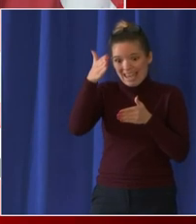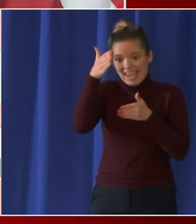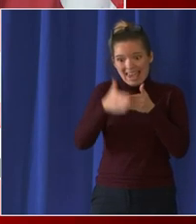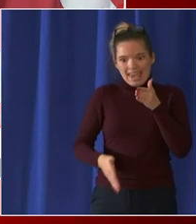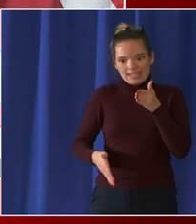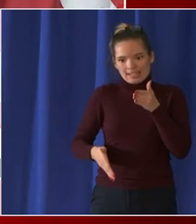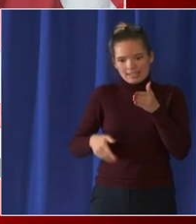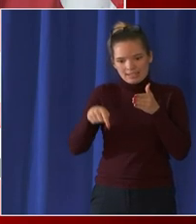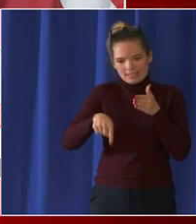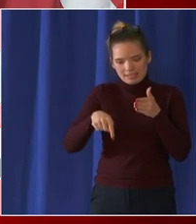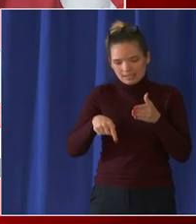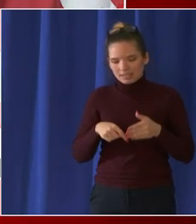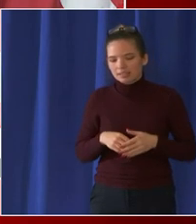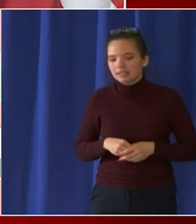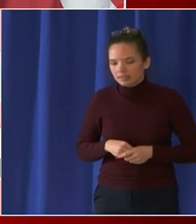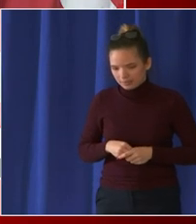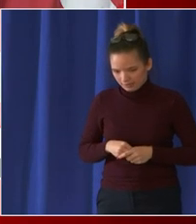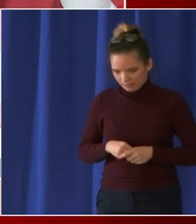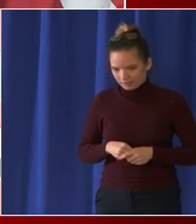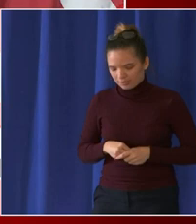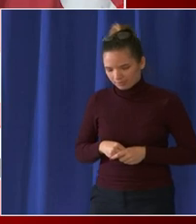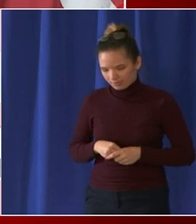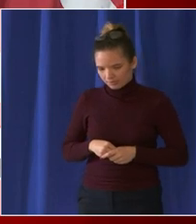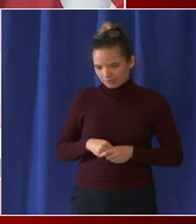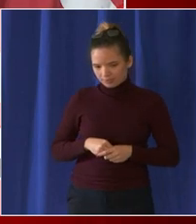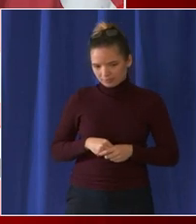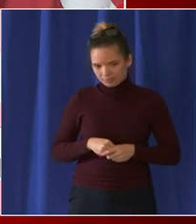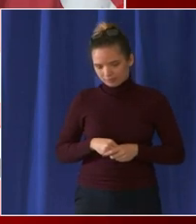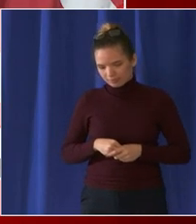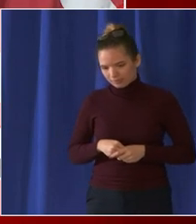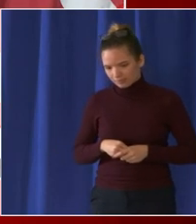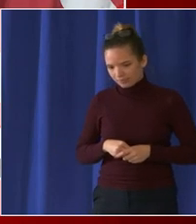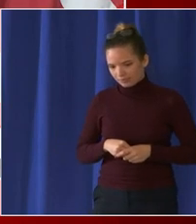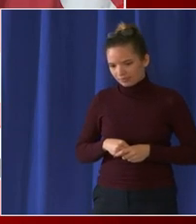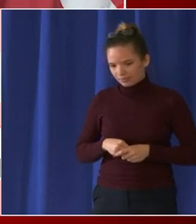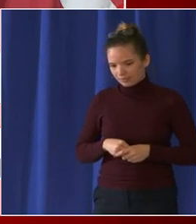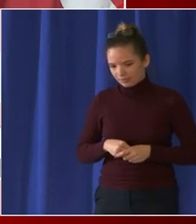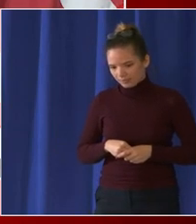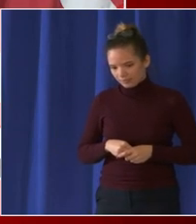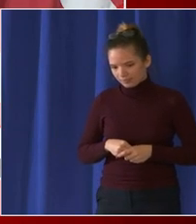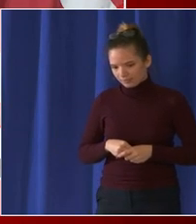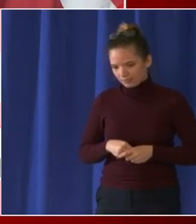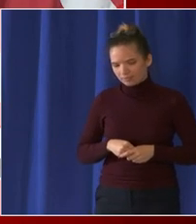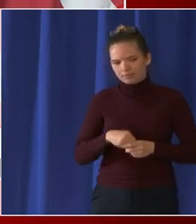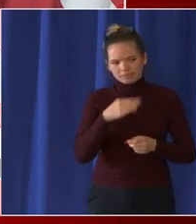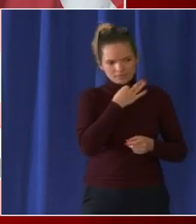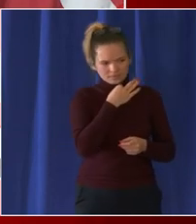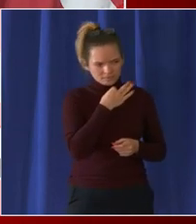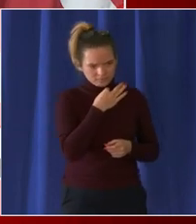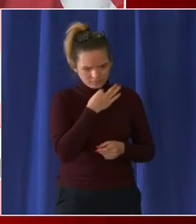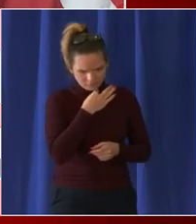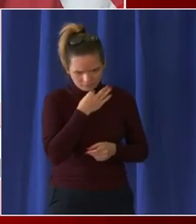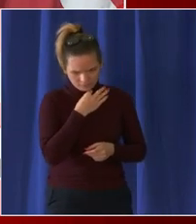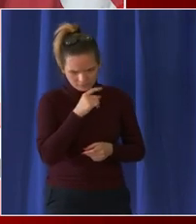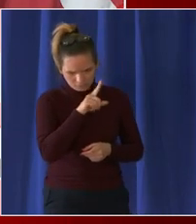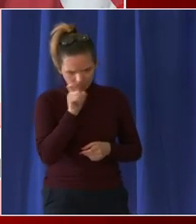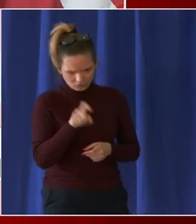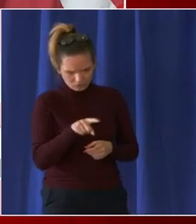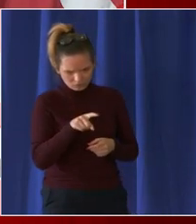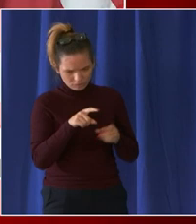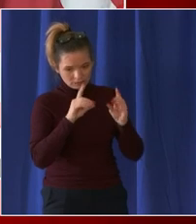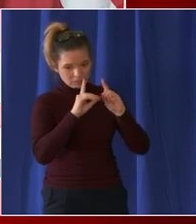could ask uh for uh mr ashley some some questions about uh some department of health questions